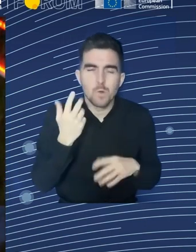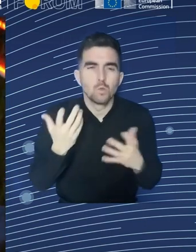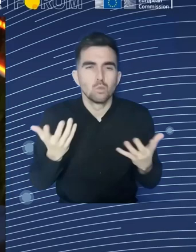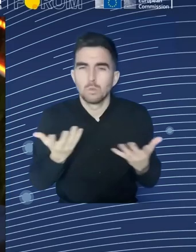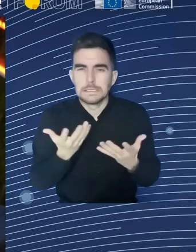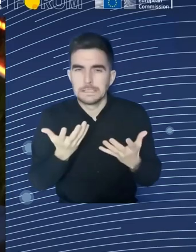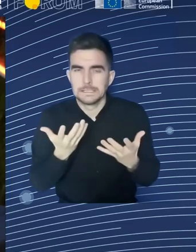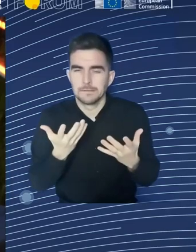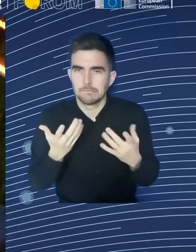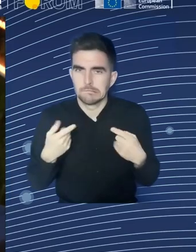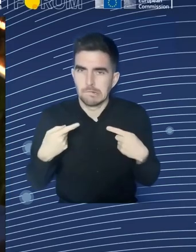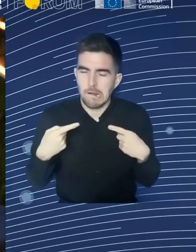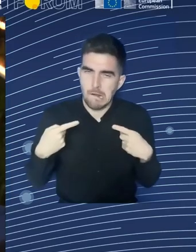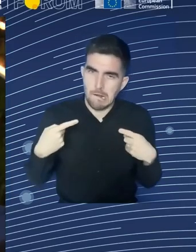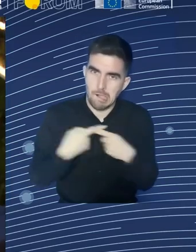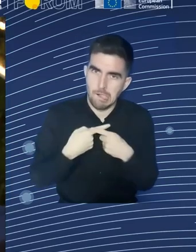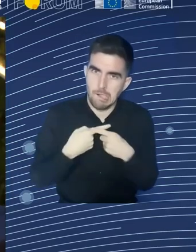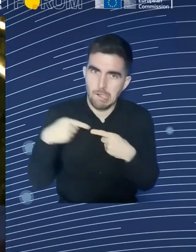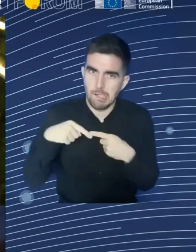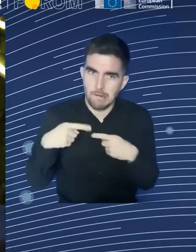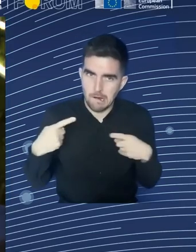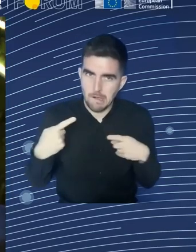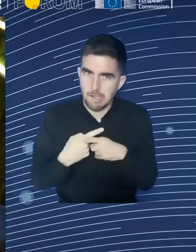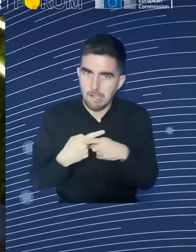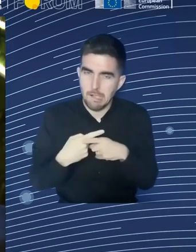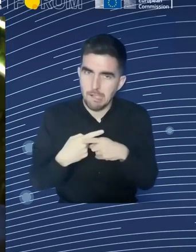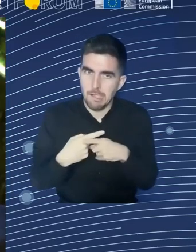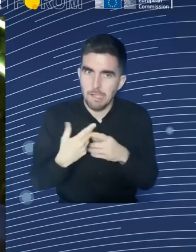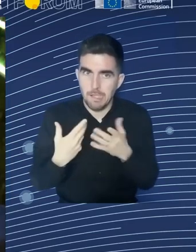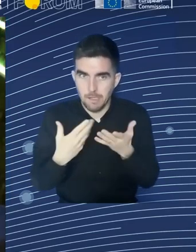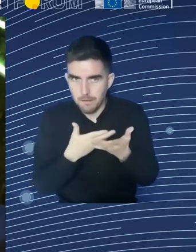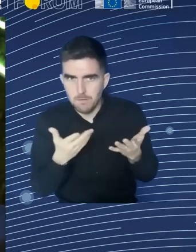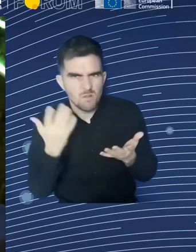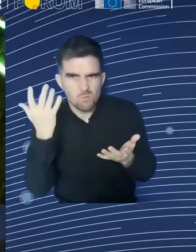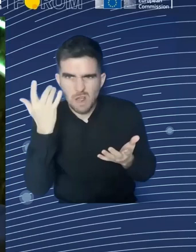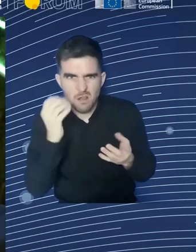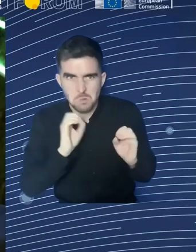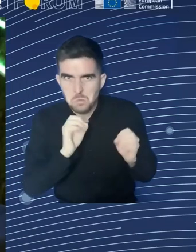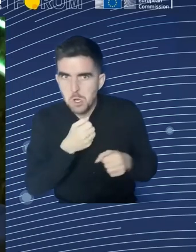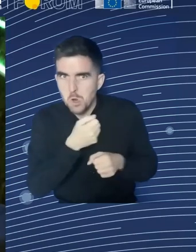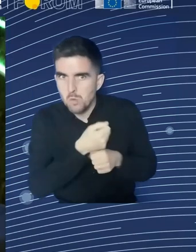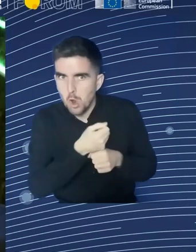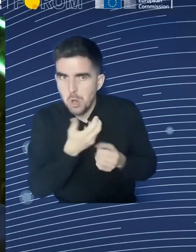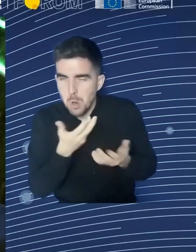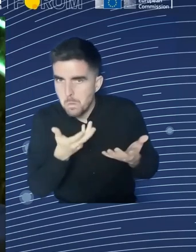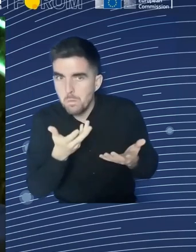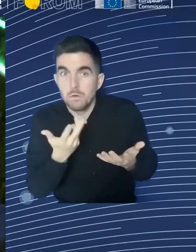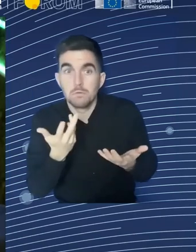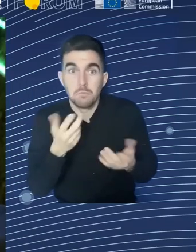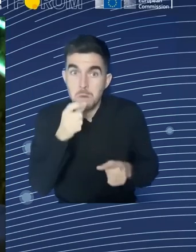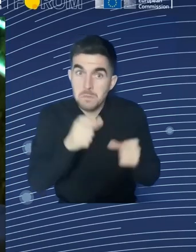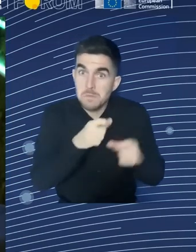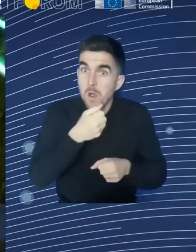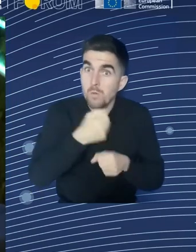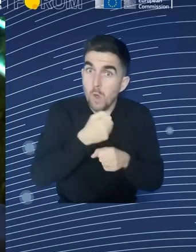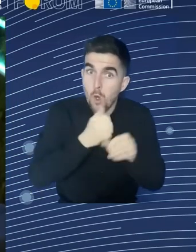it was already mentioned, but I think it's important to underline that there's lots of tension between, for example,